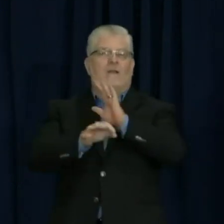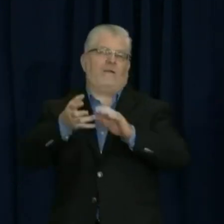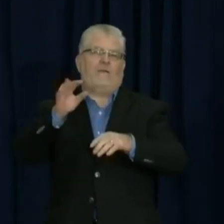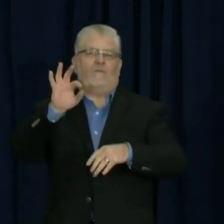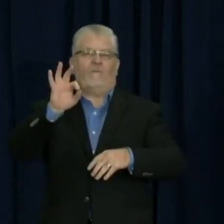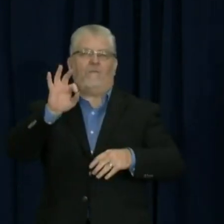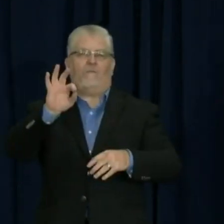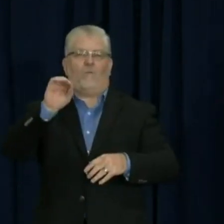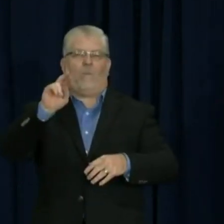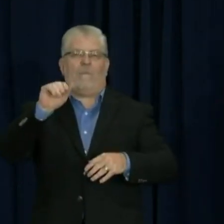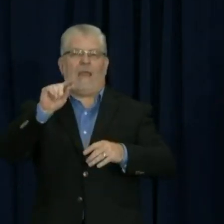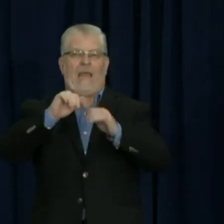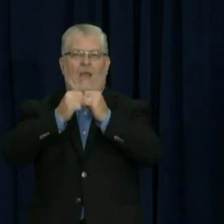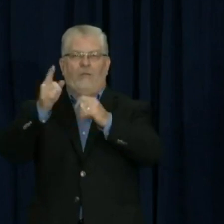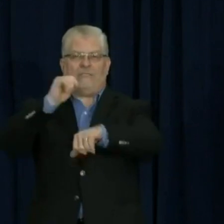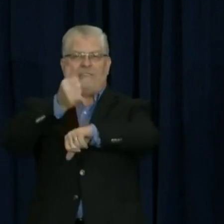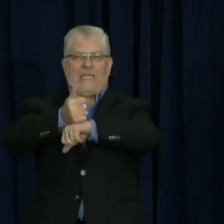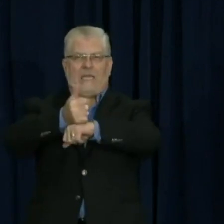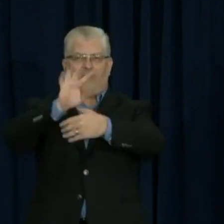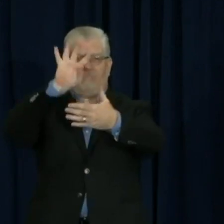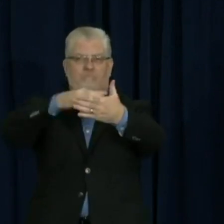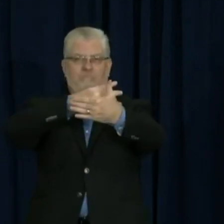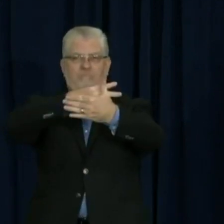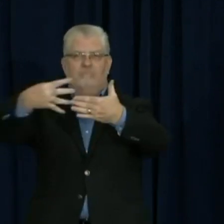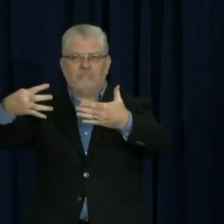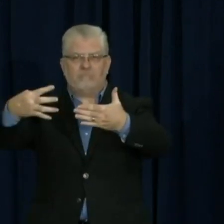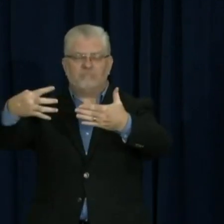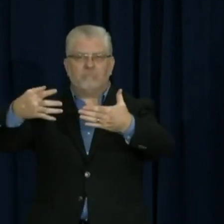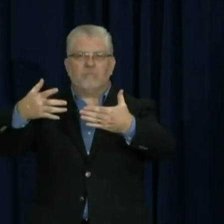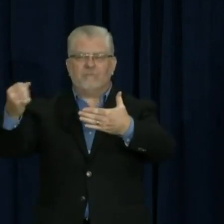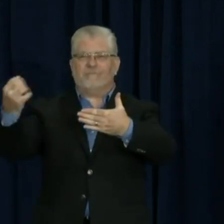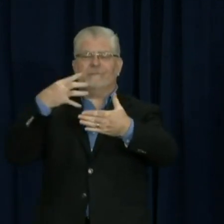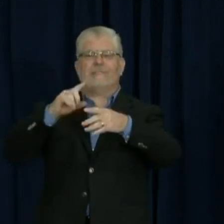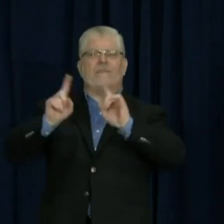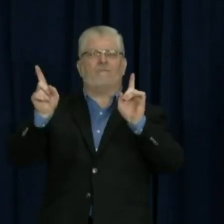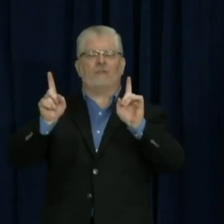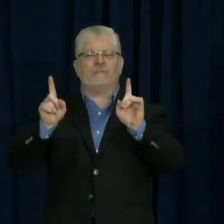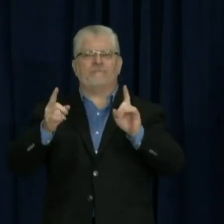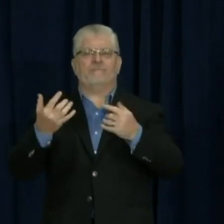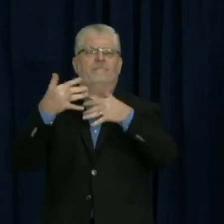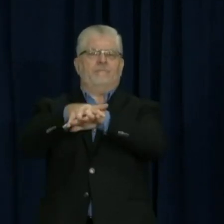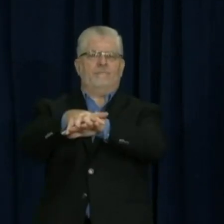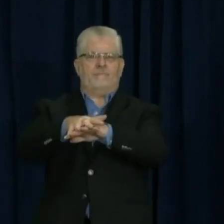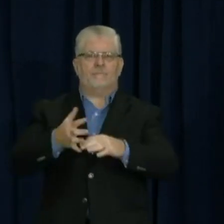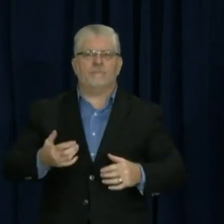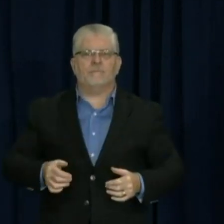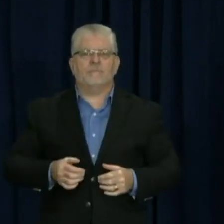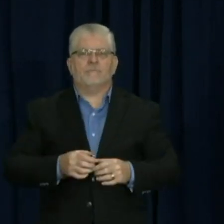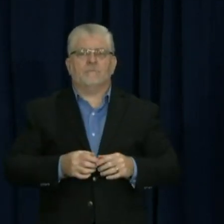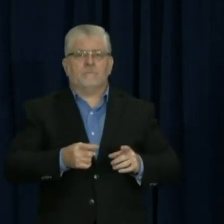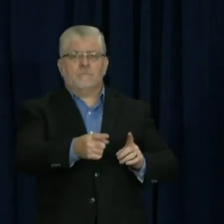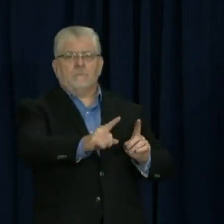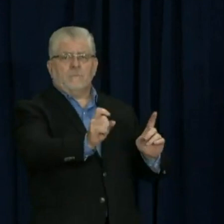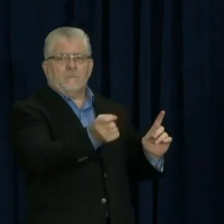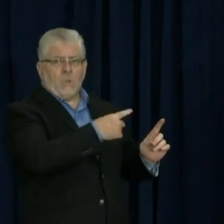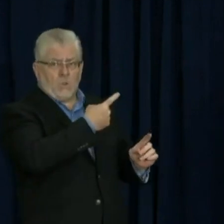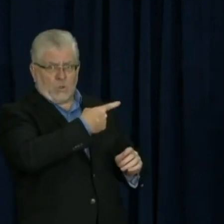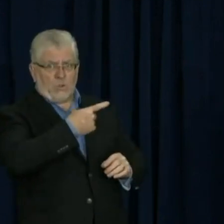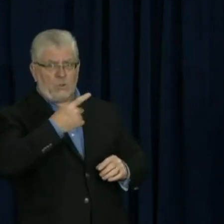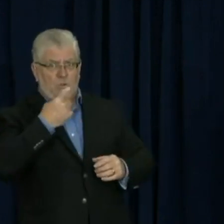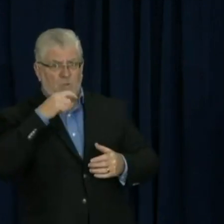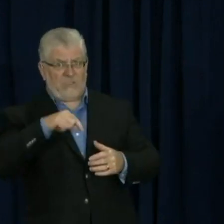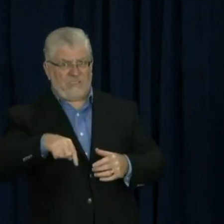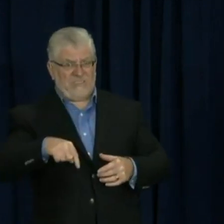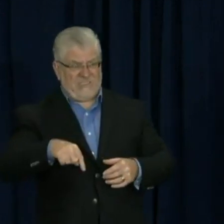actual attribution of the ballots are right. I think you've noticed that there's a larger than expected number of counties that have reported. Yeah. It